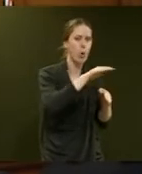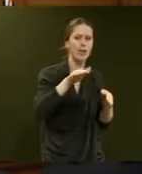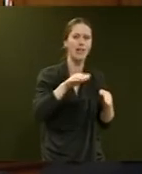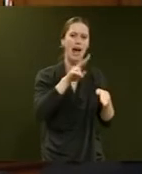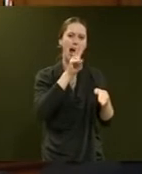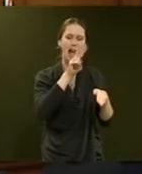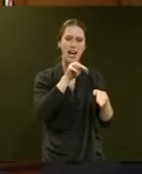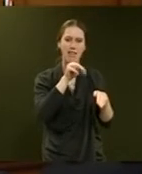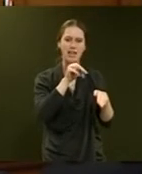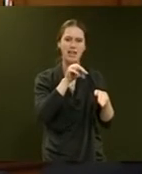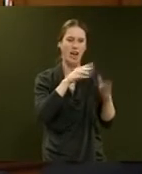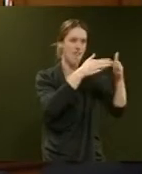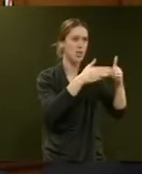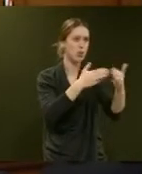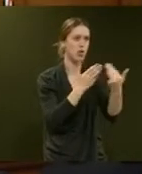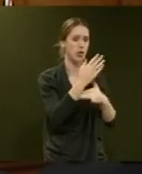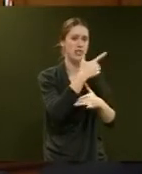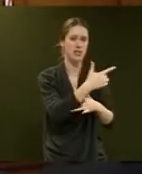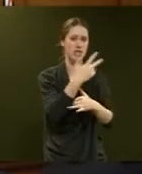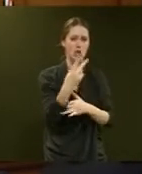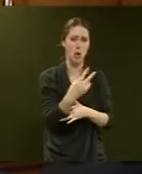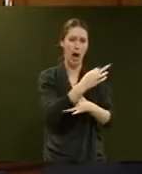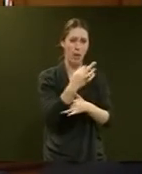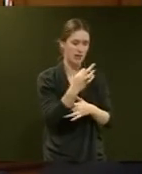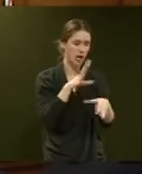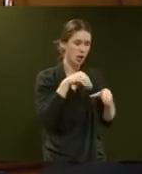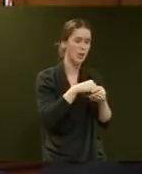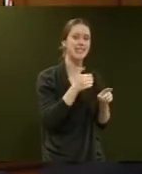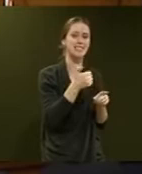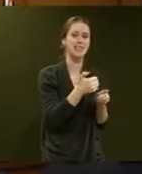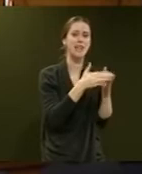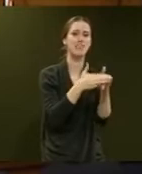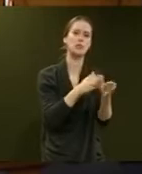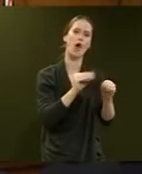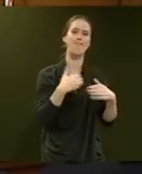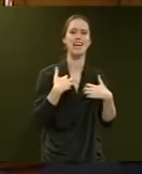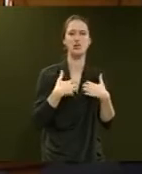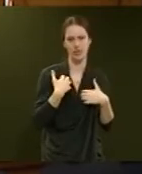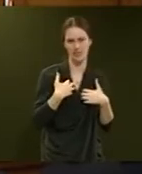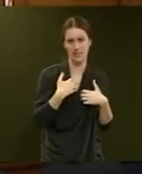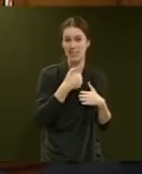a 72-hour period, including six vessels of interest. Six